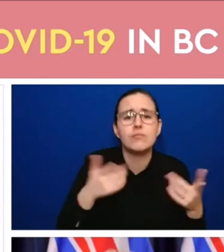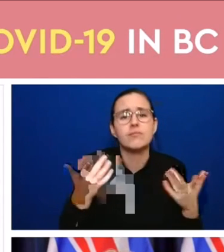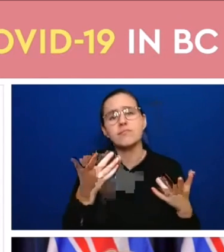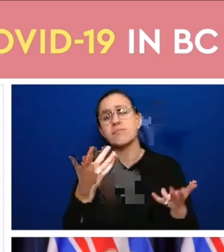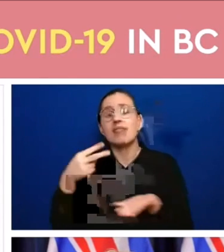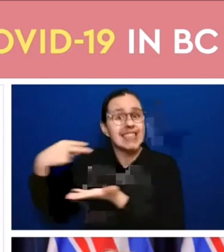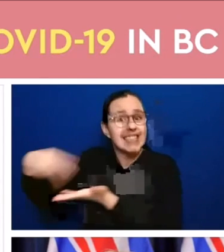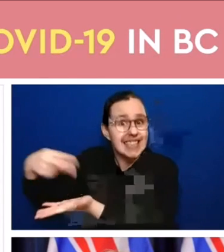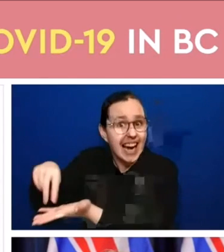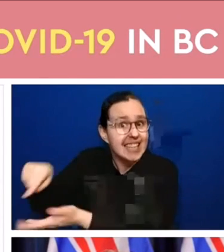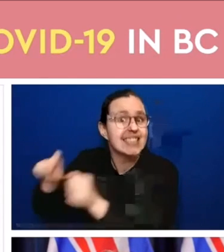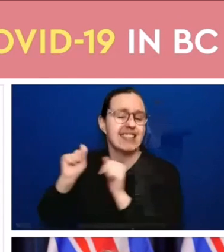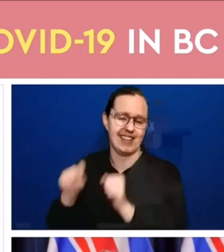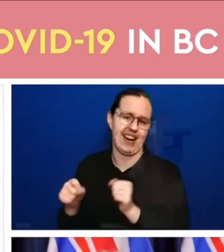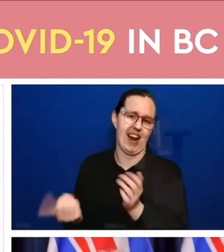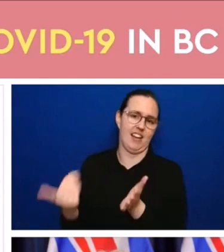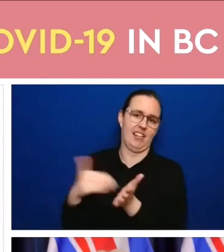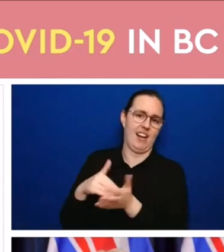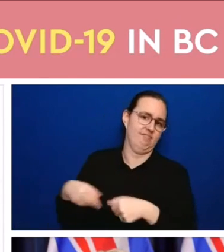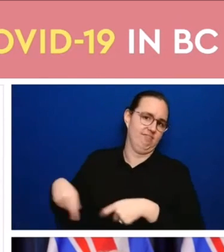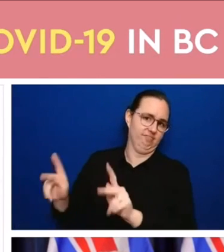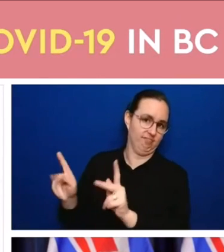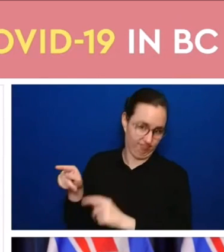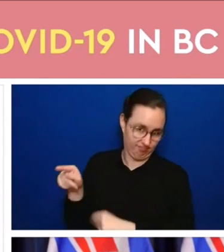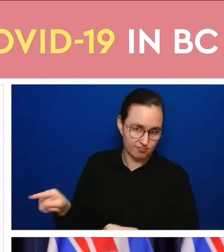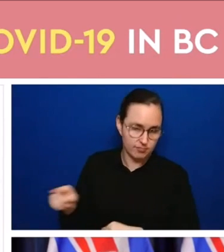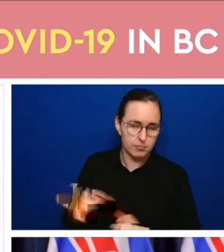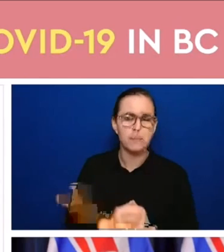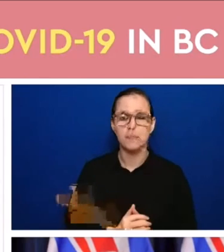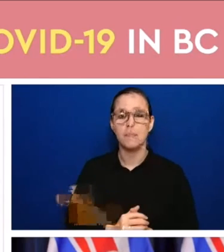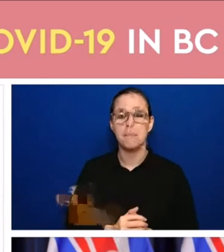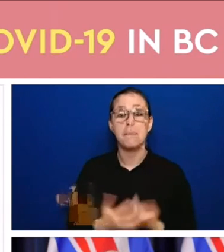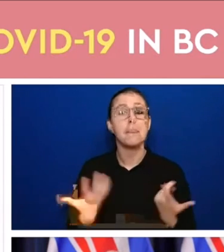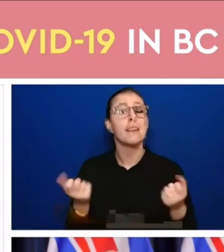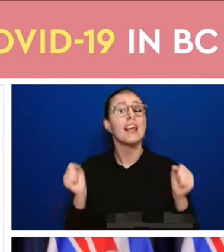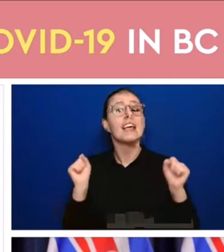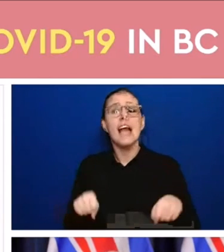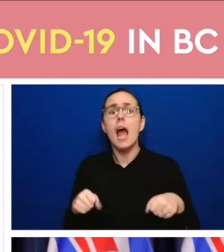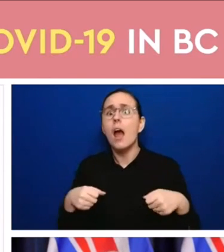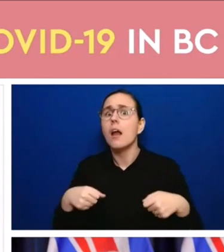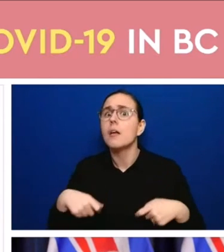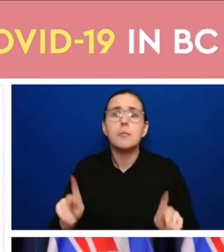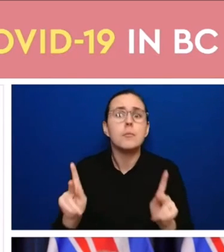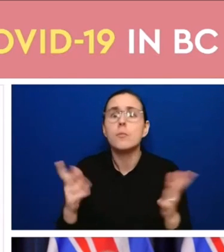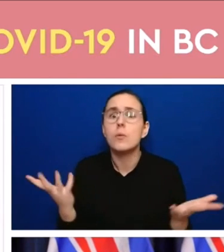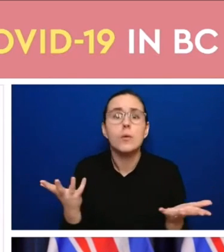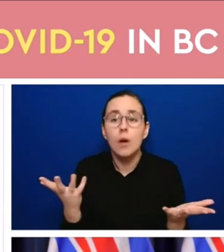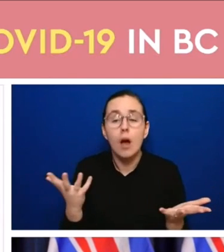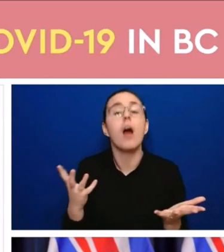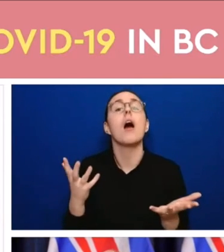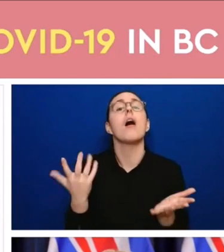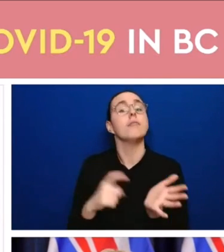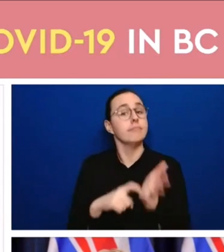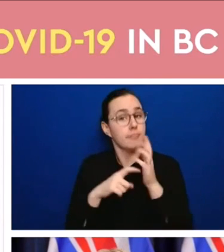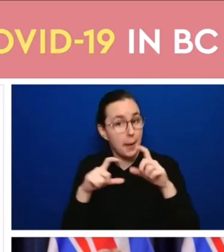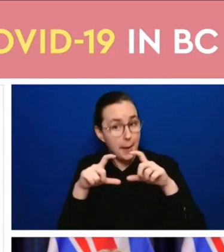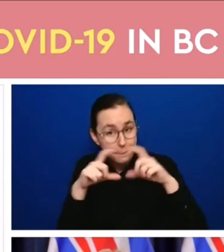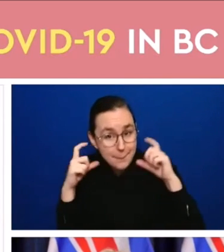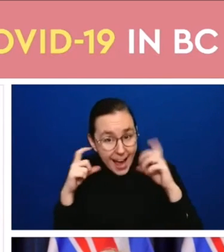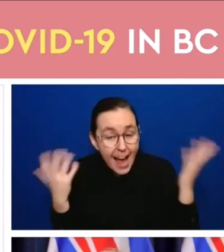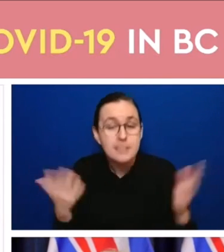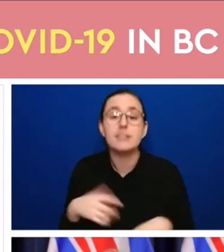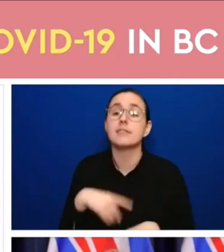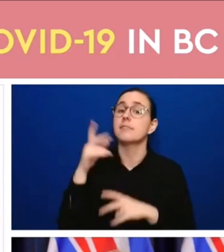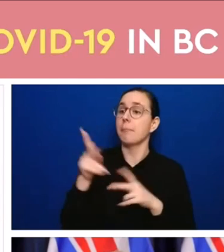those layers of protection through the vaccine card through our masking and through those COVID safety plans that we can go back to full